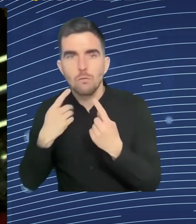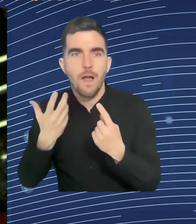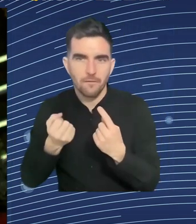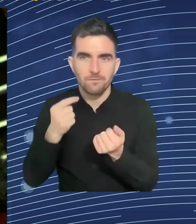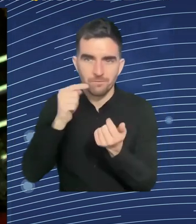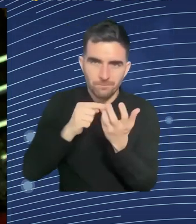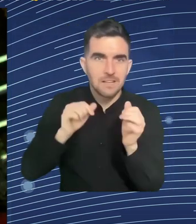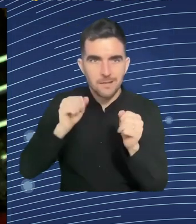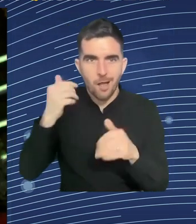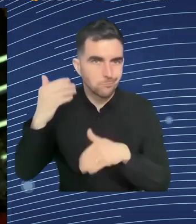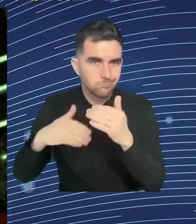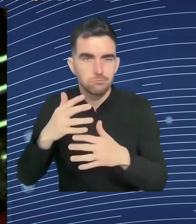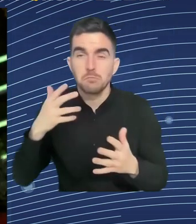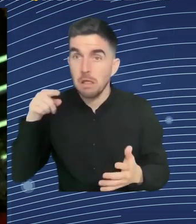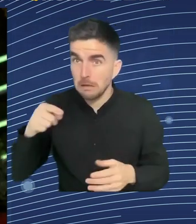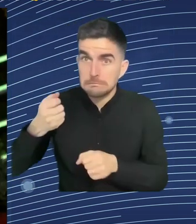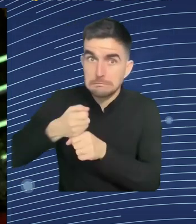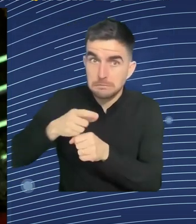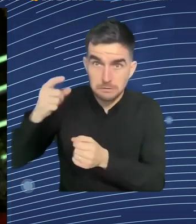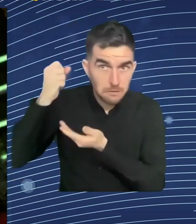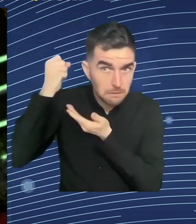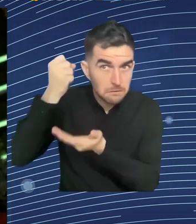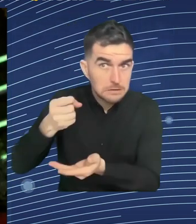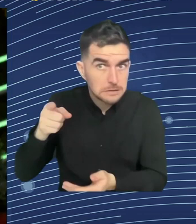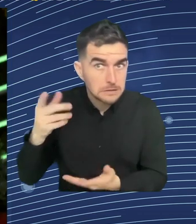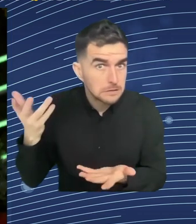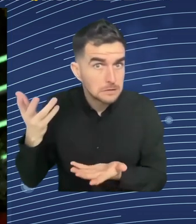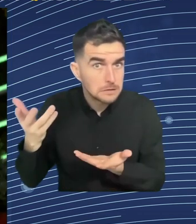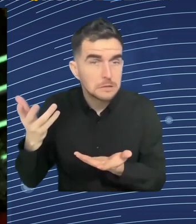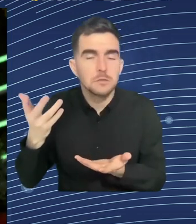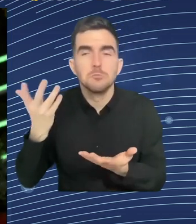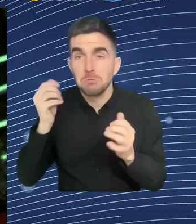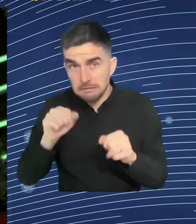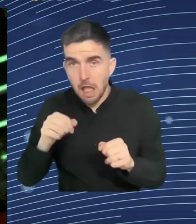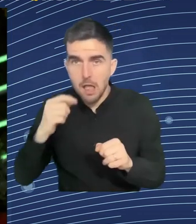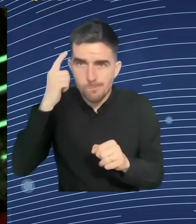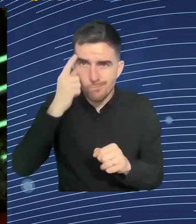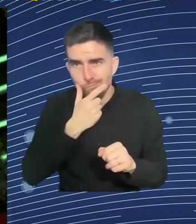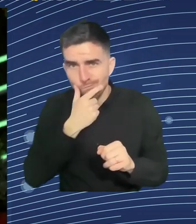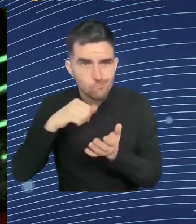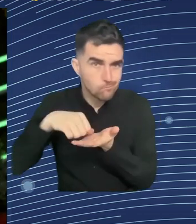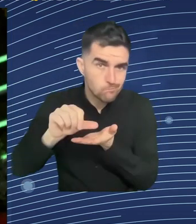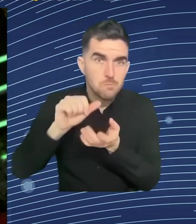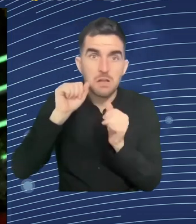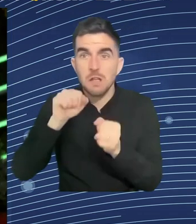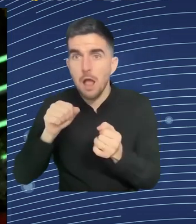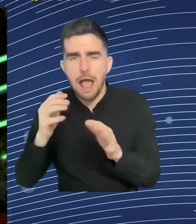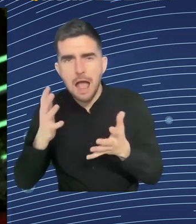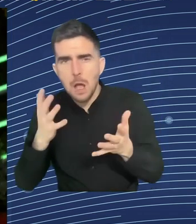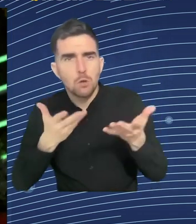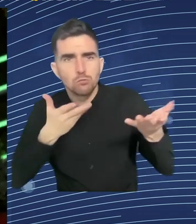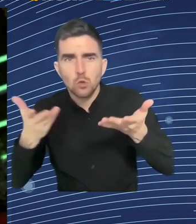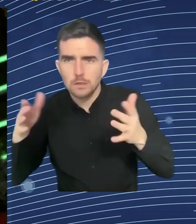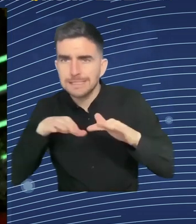There's a limited amount of data sets that we can have access to. Usually entrepreneurs are using open access, open data